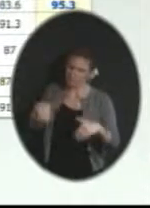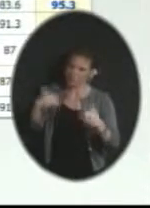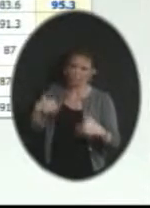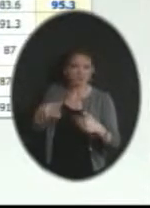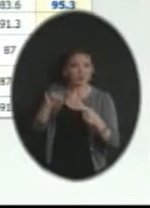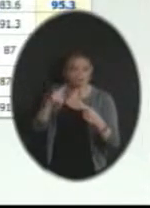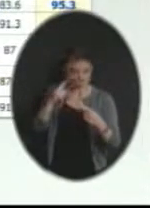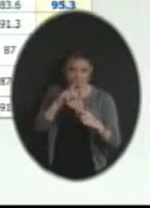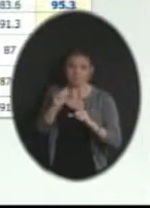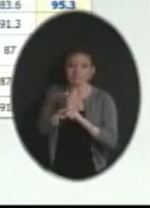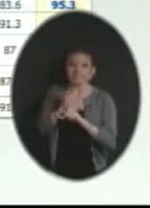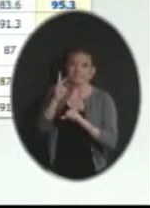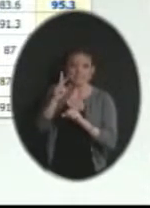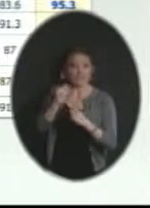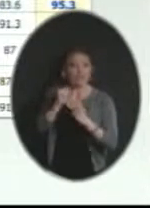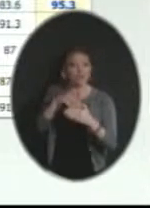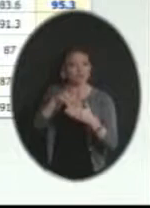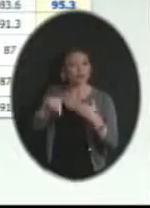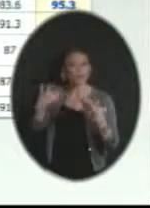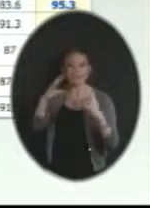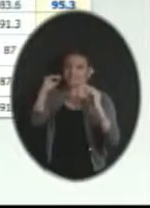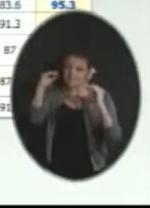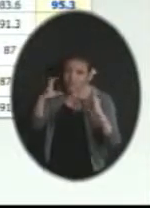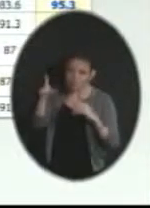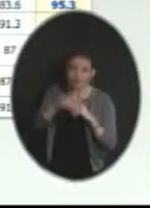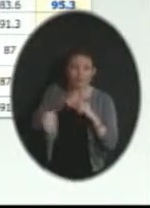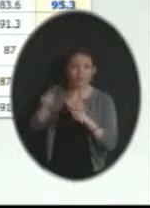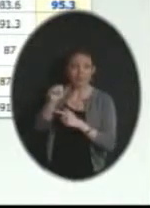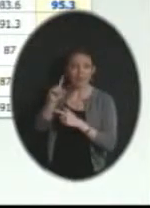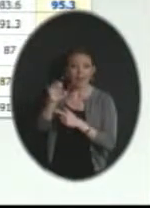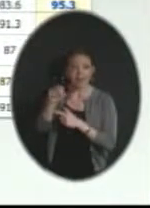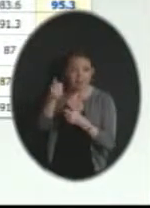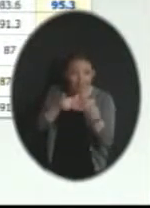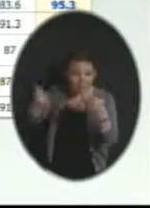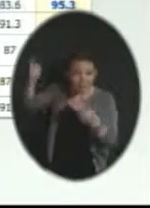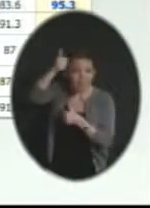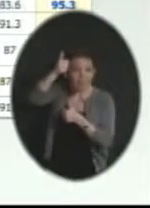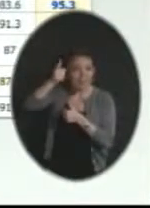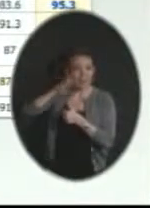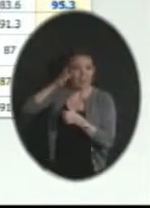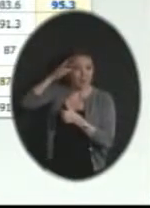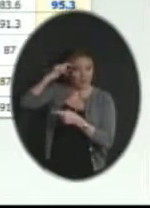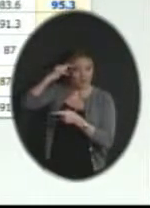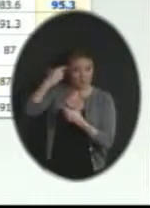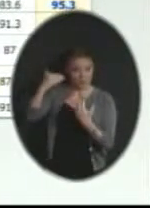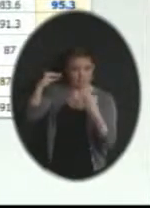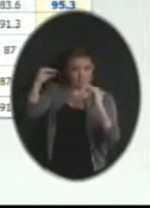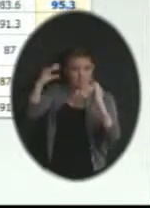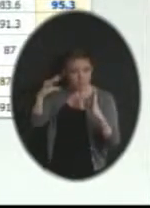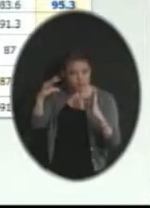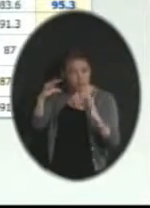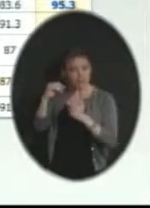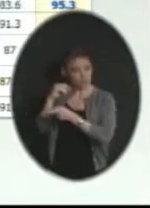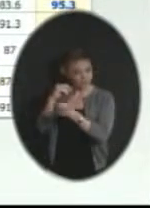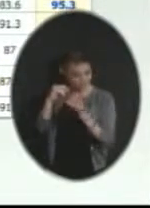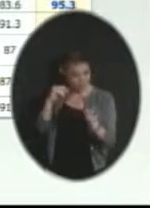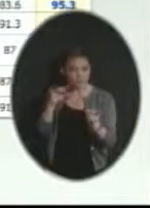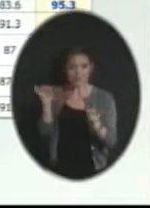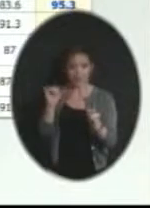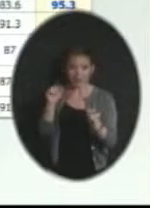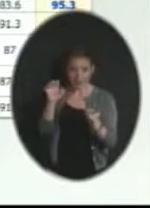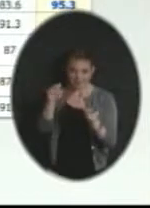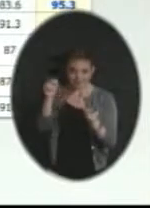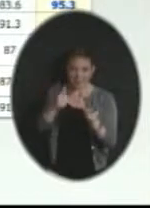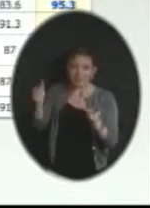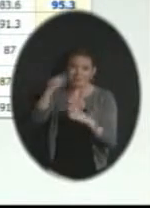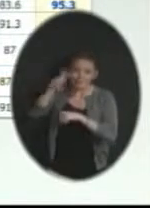see that we have very strong results for our teachers and our administrators. And our parents think that our teachers, as well as administrators